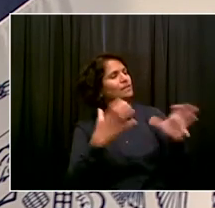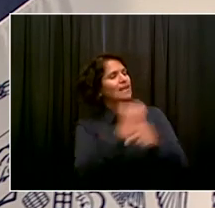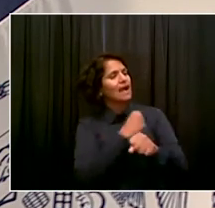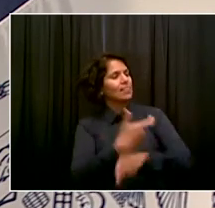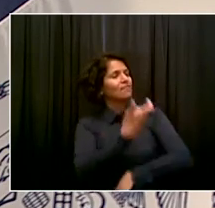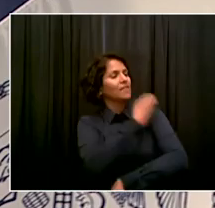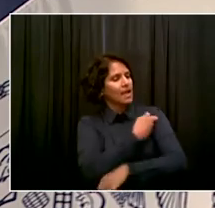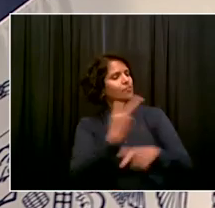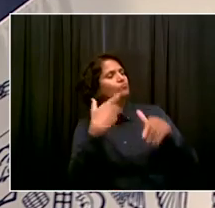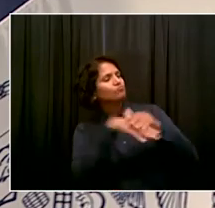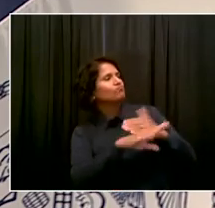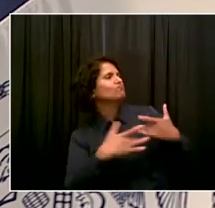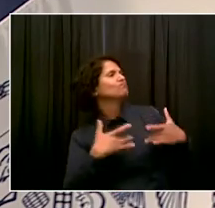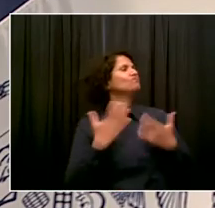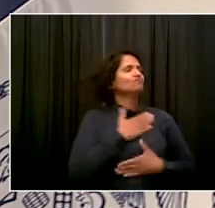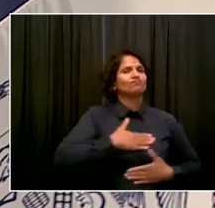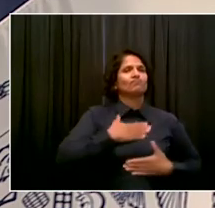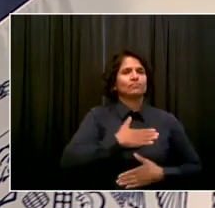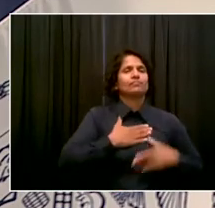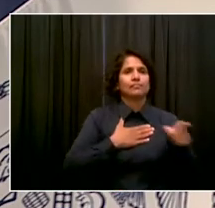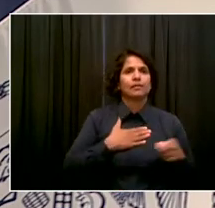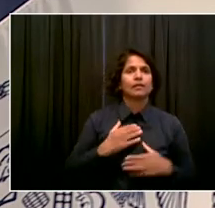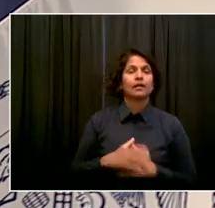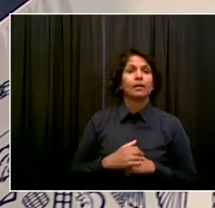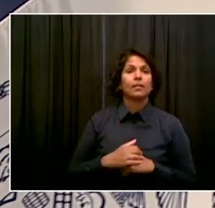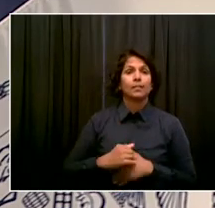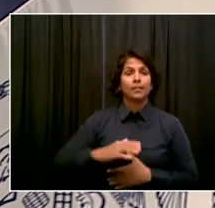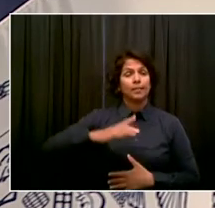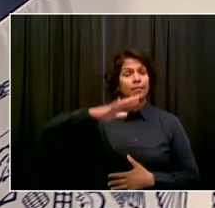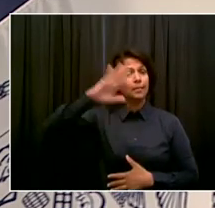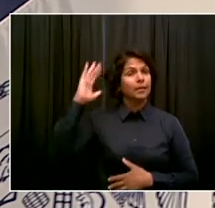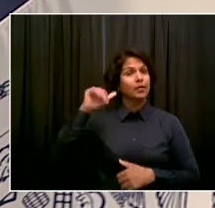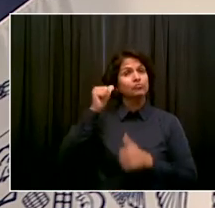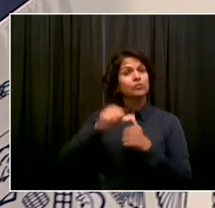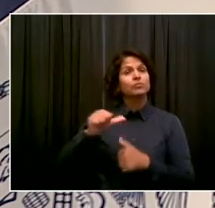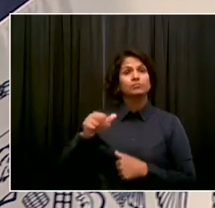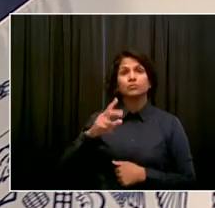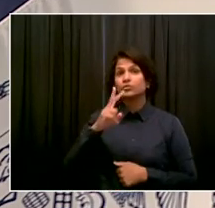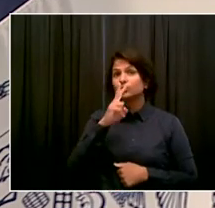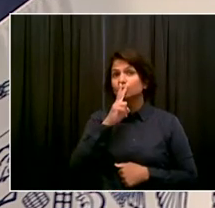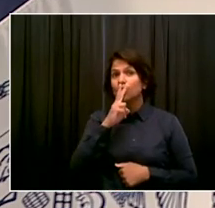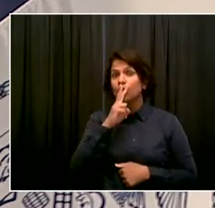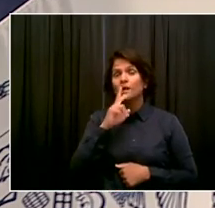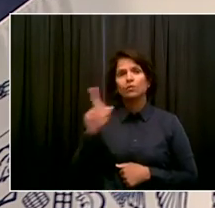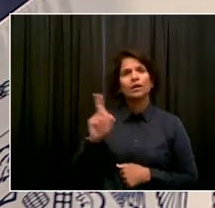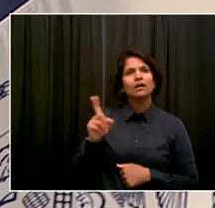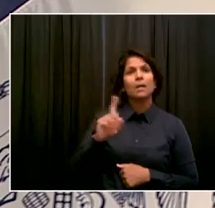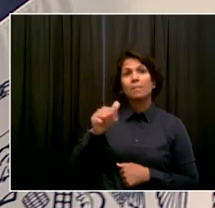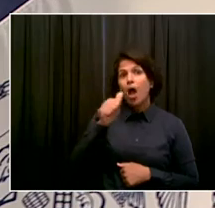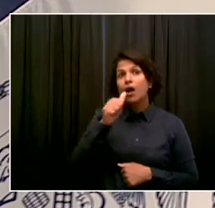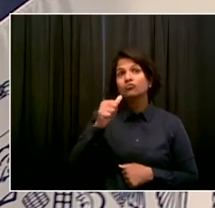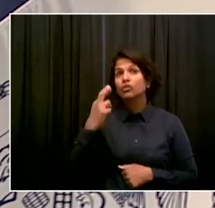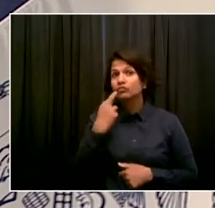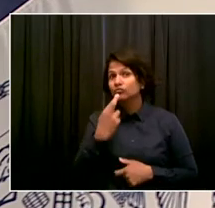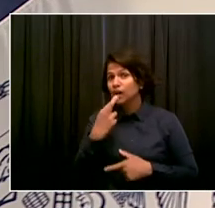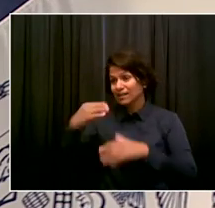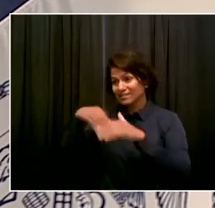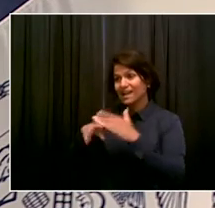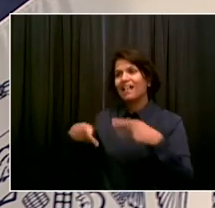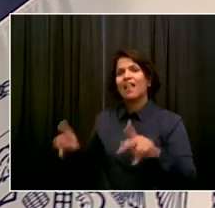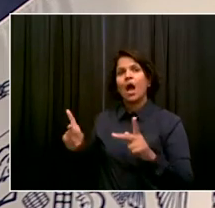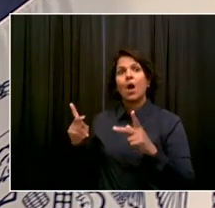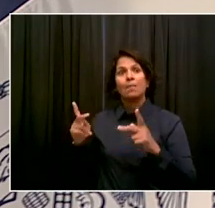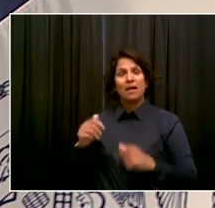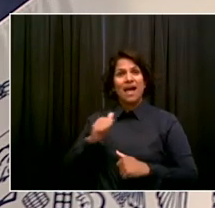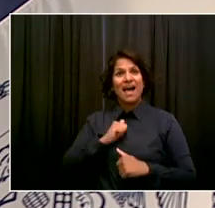time, smoking was typical in restaurants and bars. A lot of us, I happen to have asthma. A lot of other people with respiratory problems really suffered because